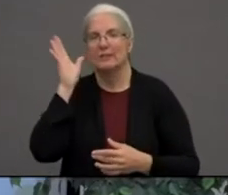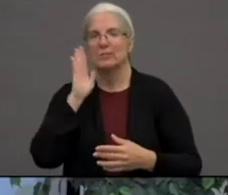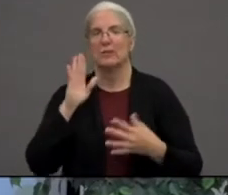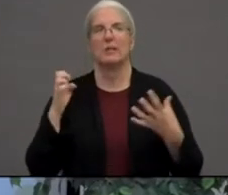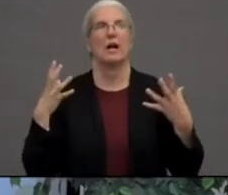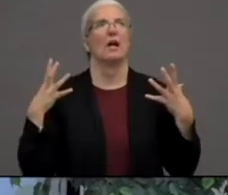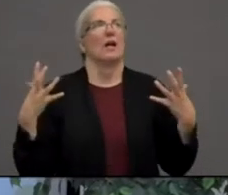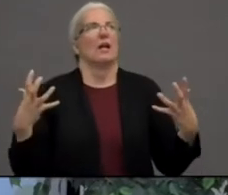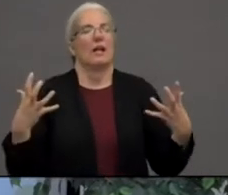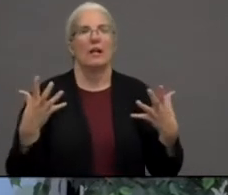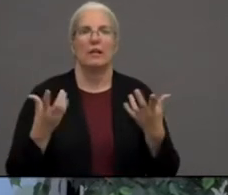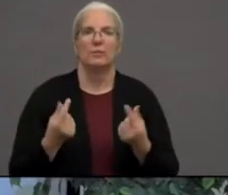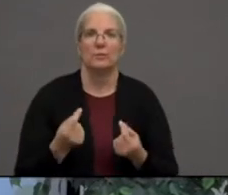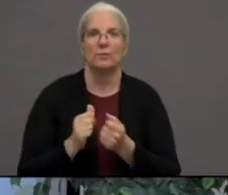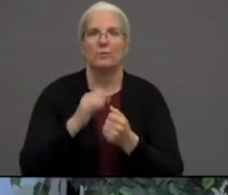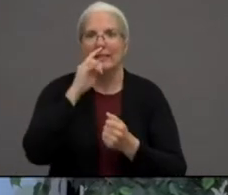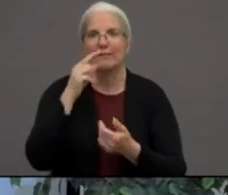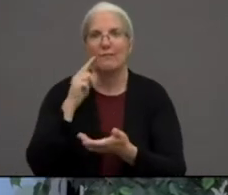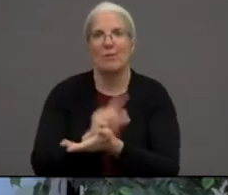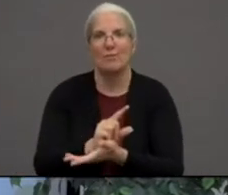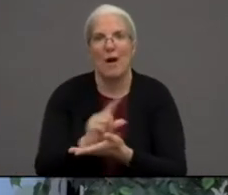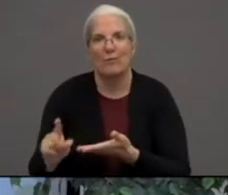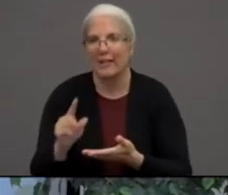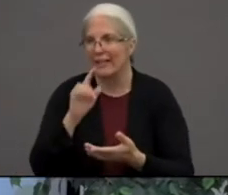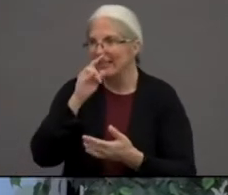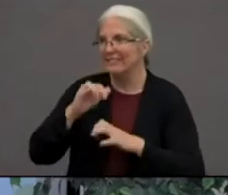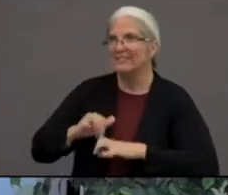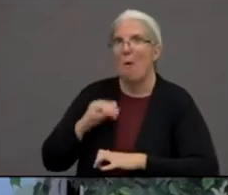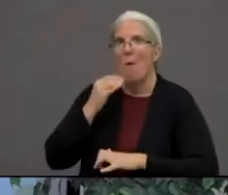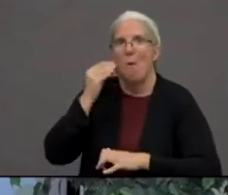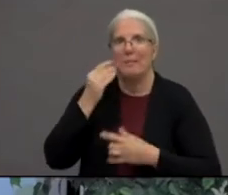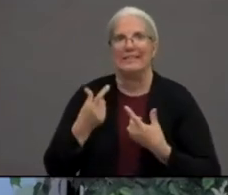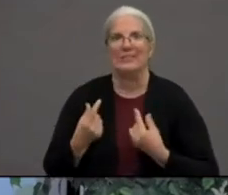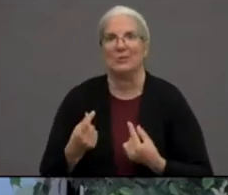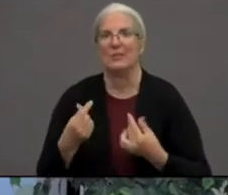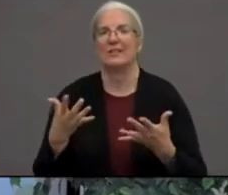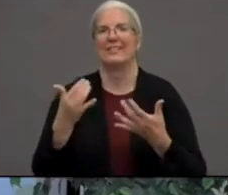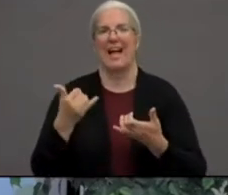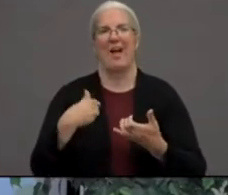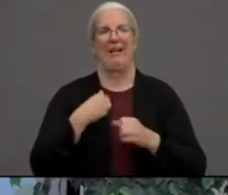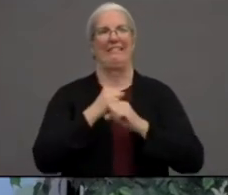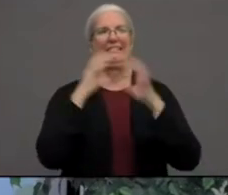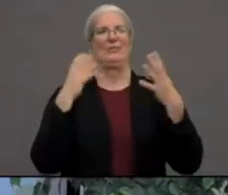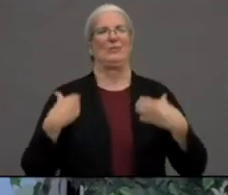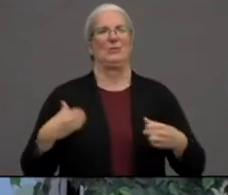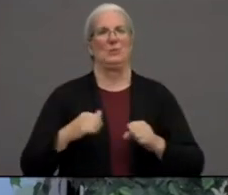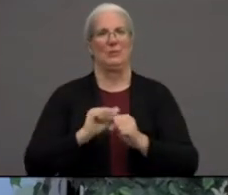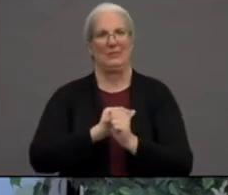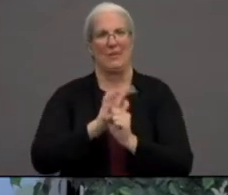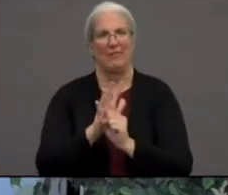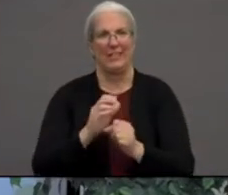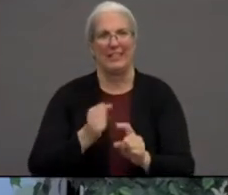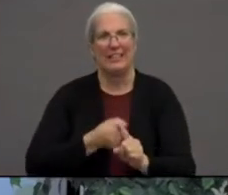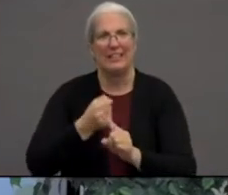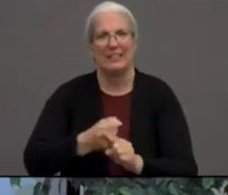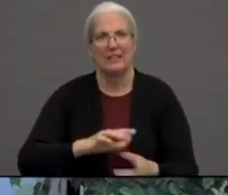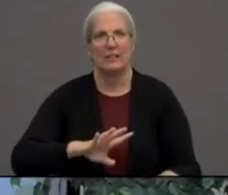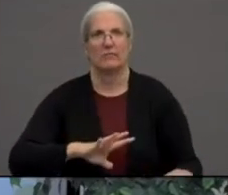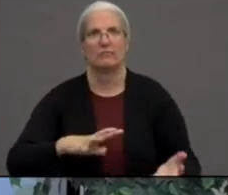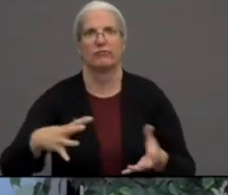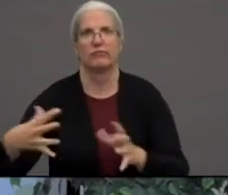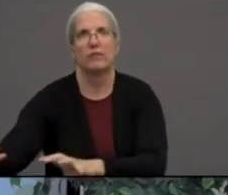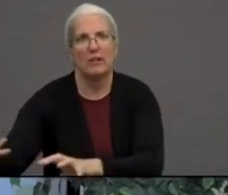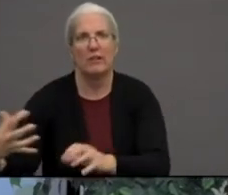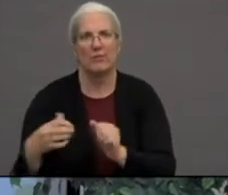what to do. The schools didn't know what to do. So I can't imagine what it's like having COVID come and wreak havoc on schools right now.